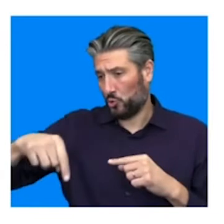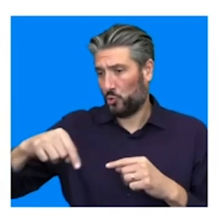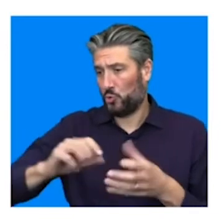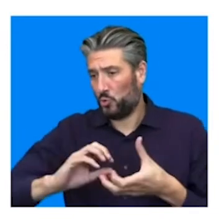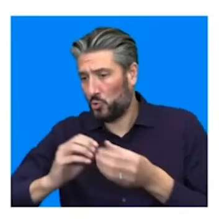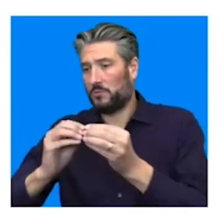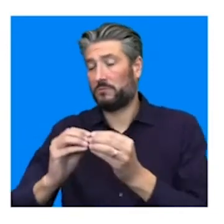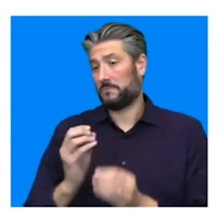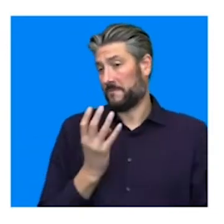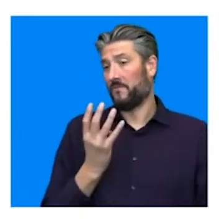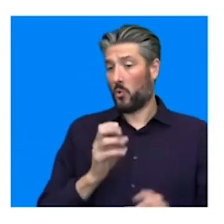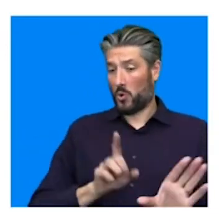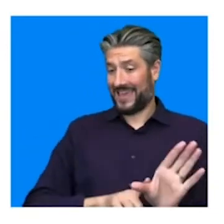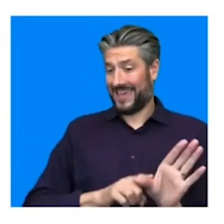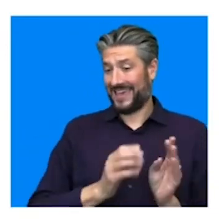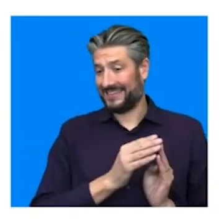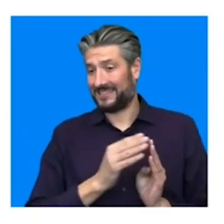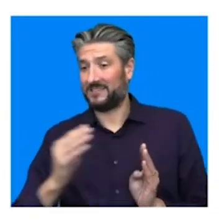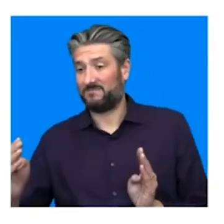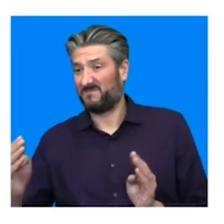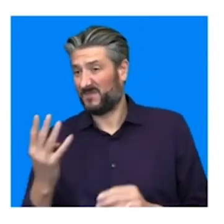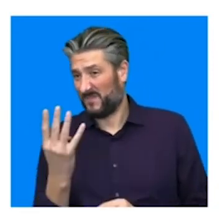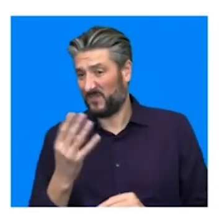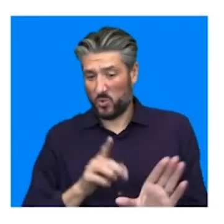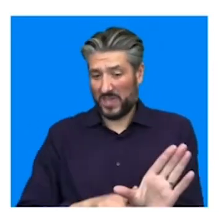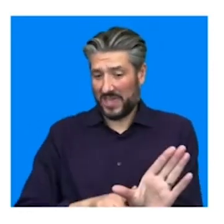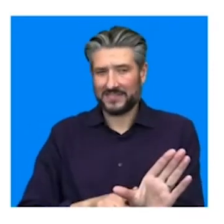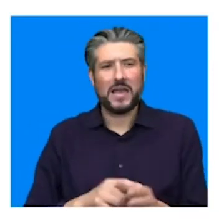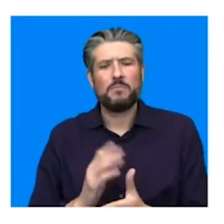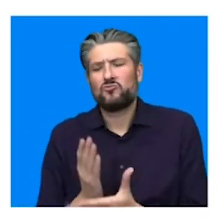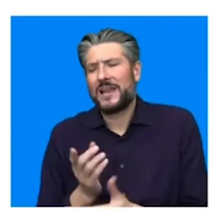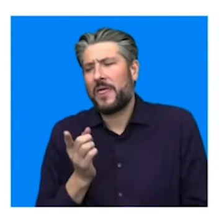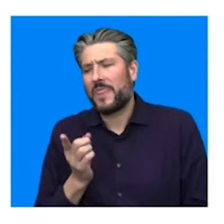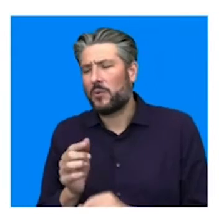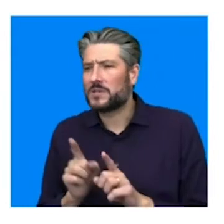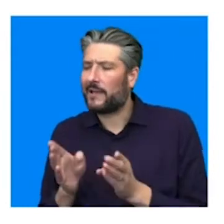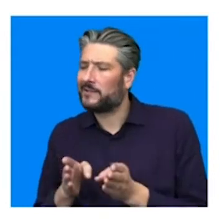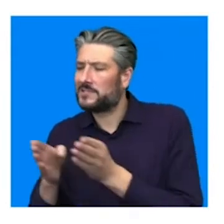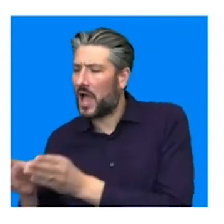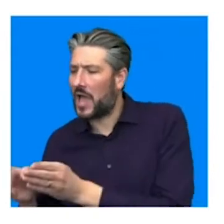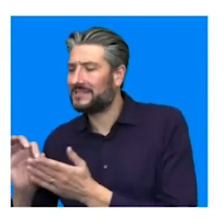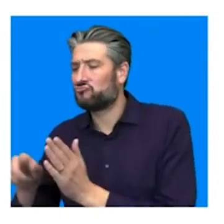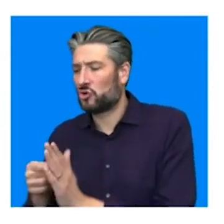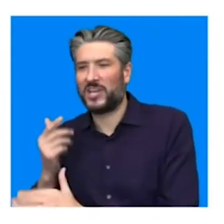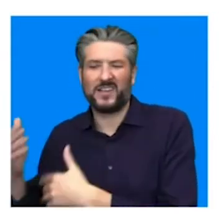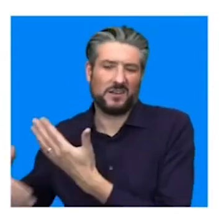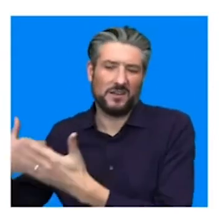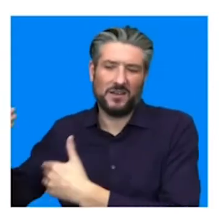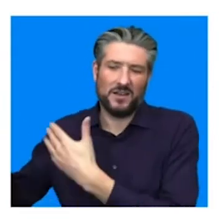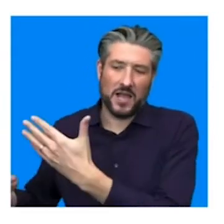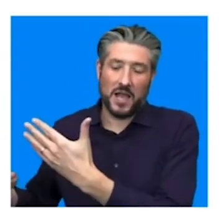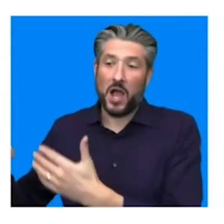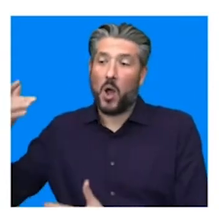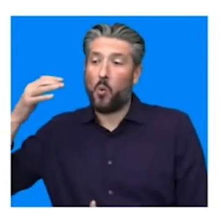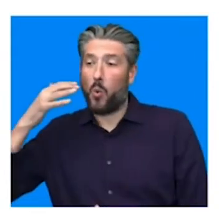to be fair, it was a sort of a side project that I was kicking around for a long time. When it got into actually making it, it went quite